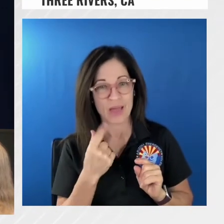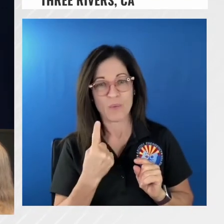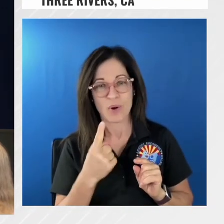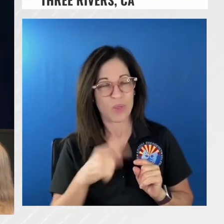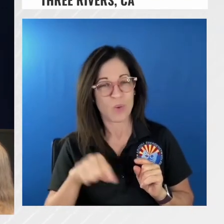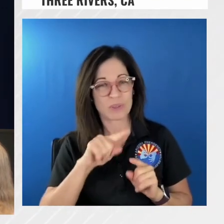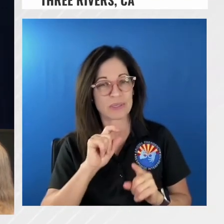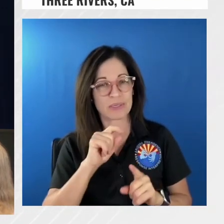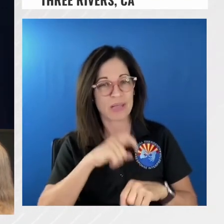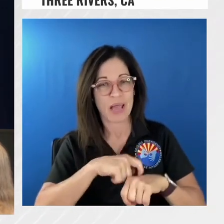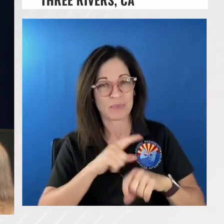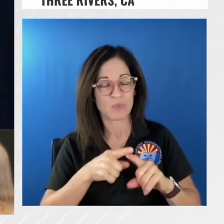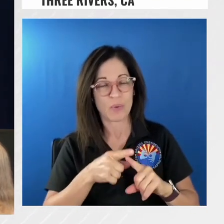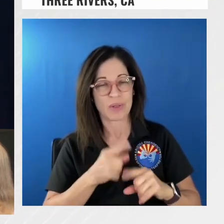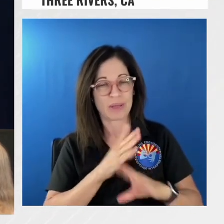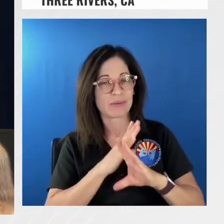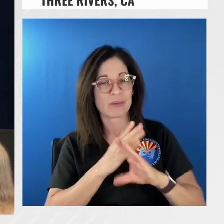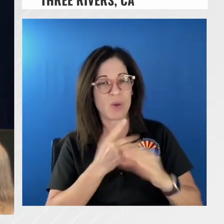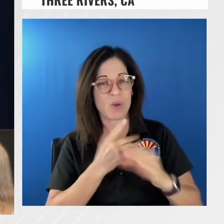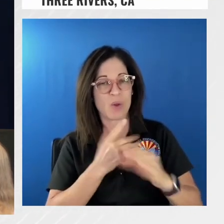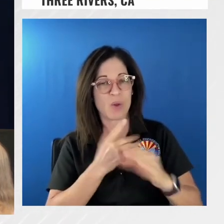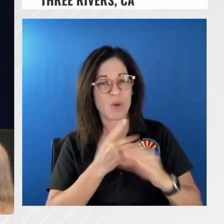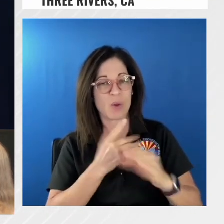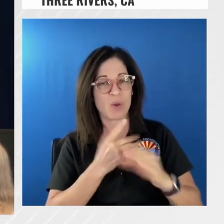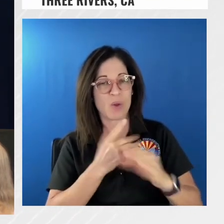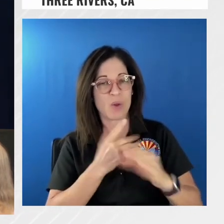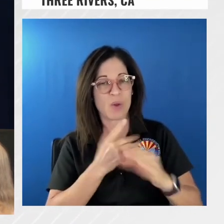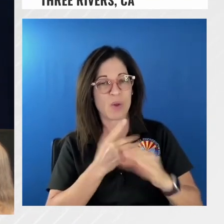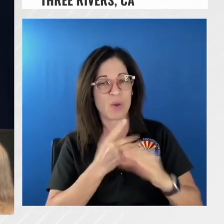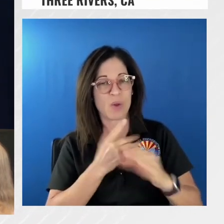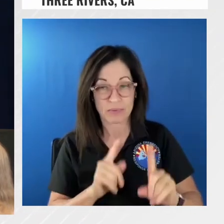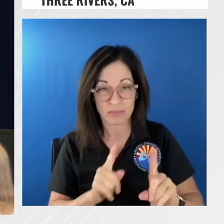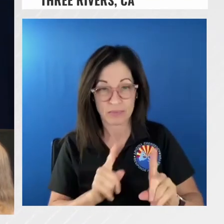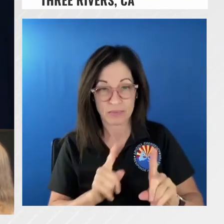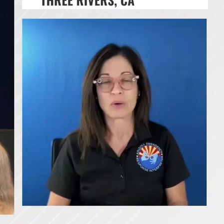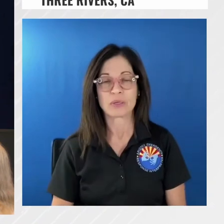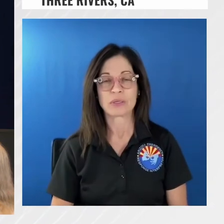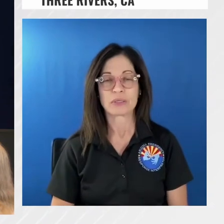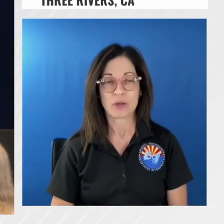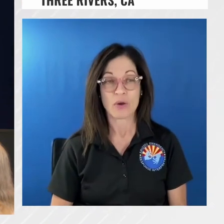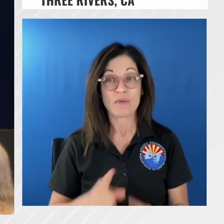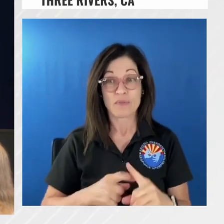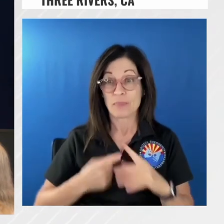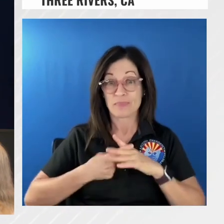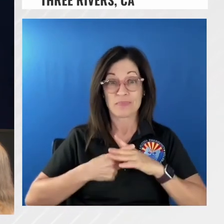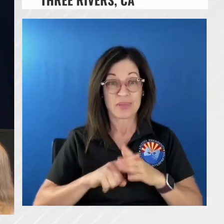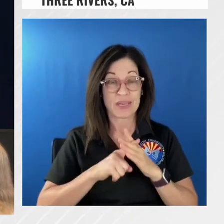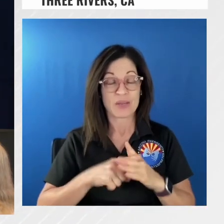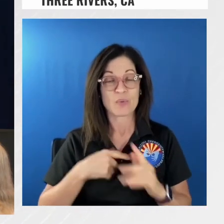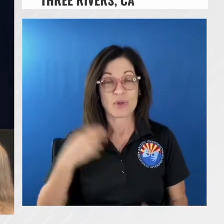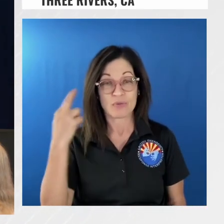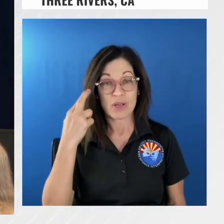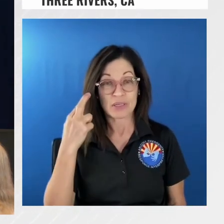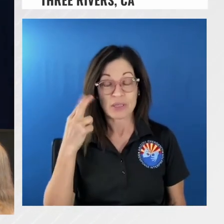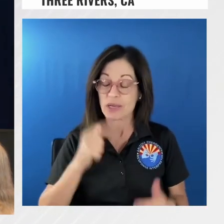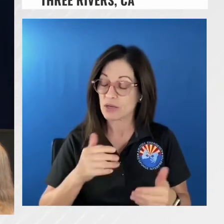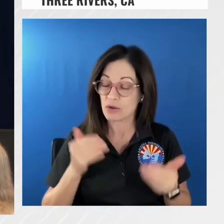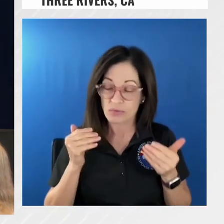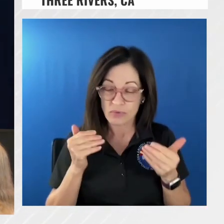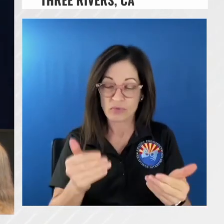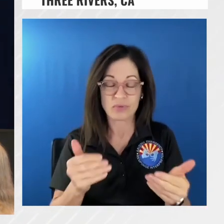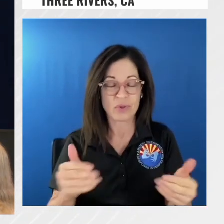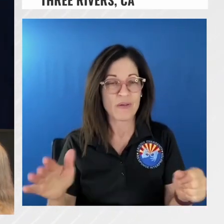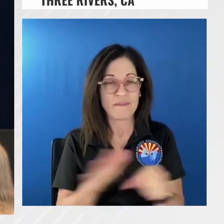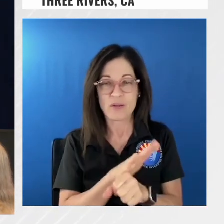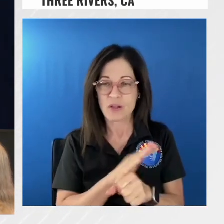and so from the first onset we recognized that we had to go full aggressive suppression